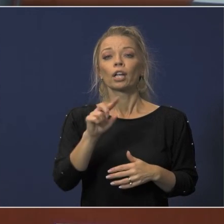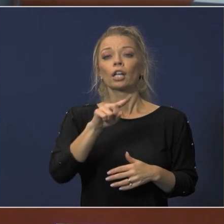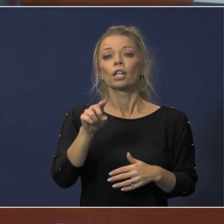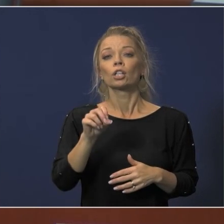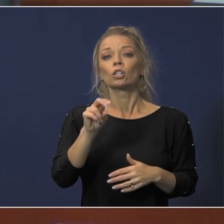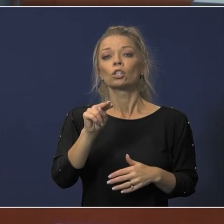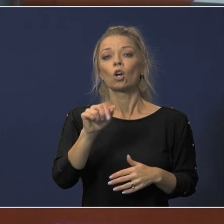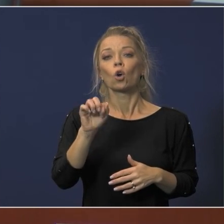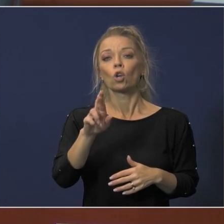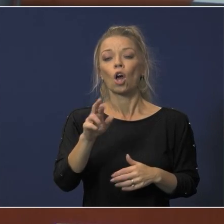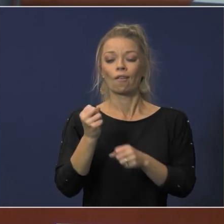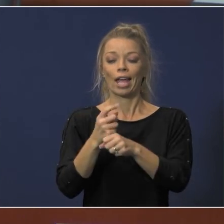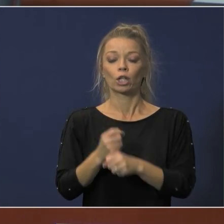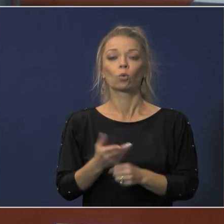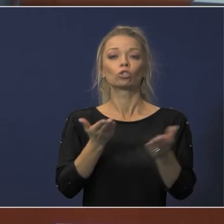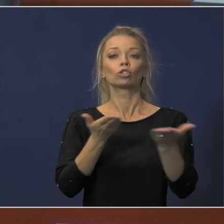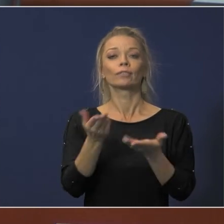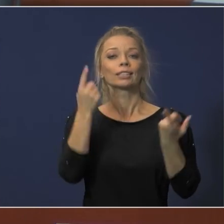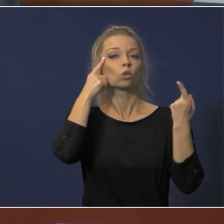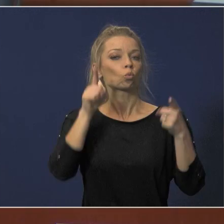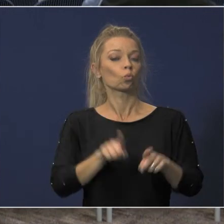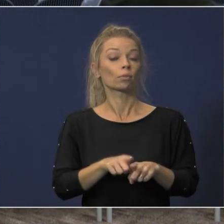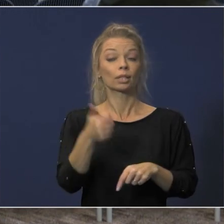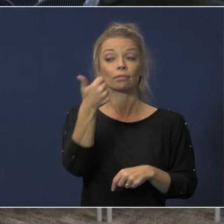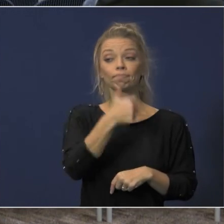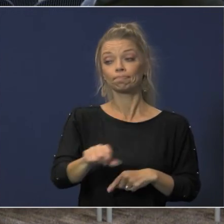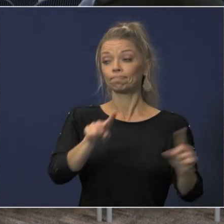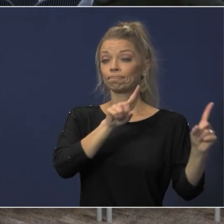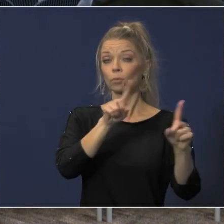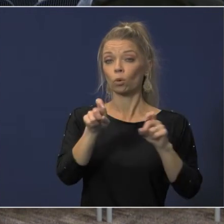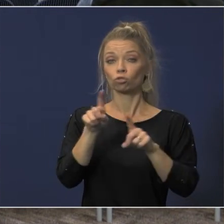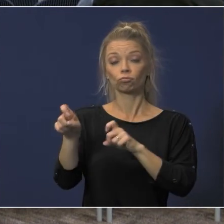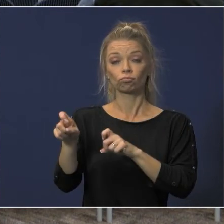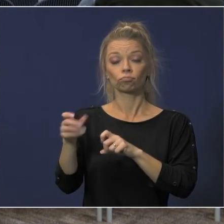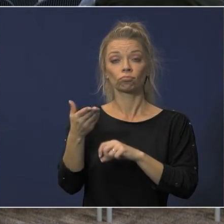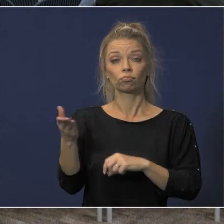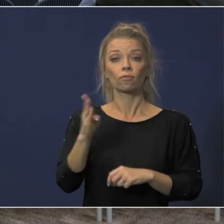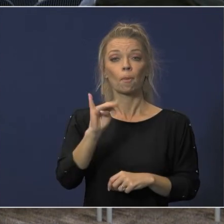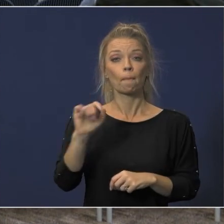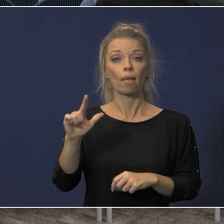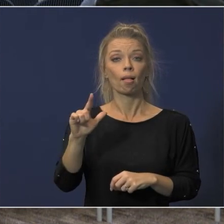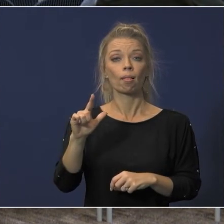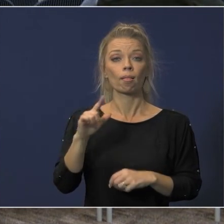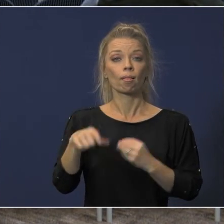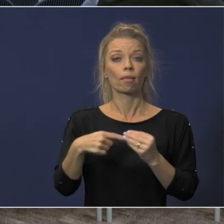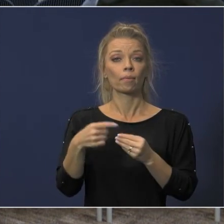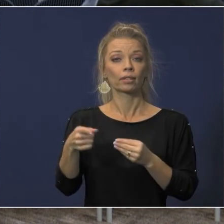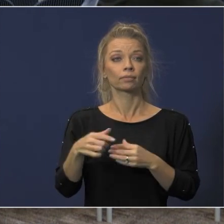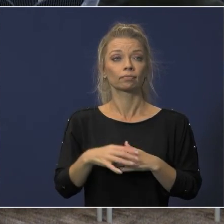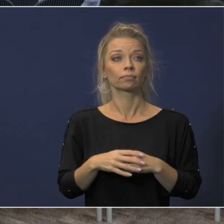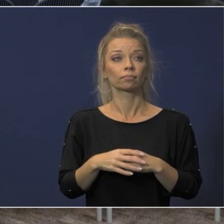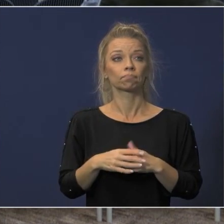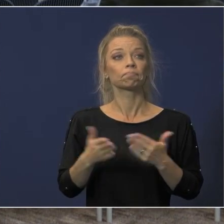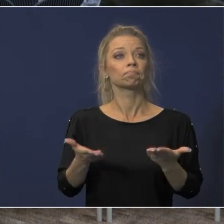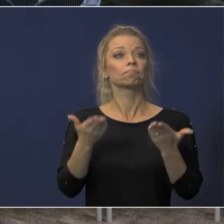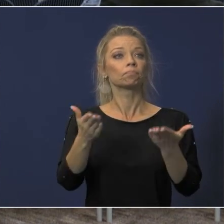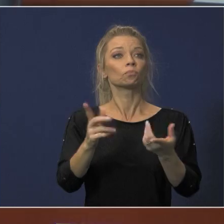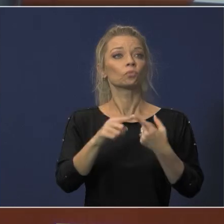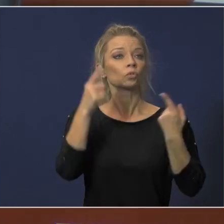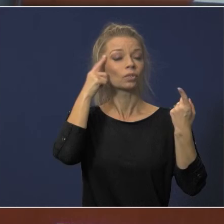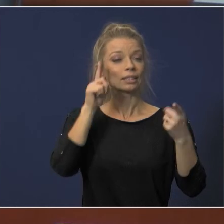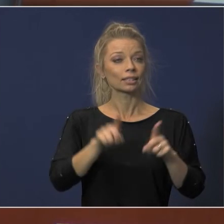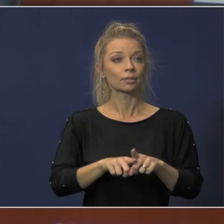service agreement any questions for uh bill powell on this like to move that to consent